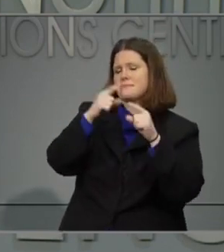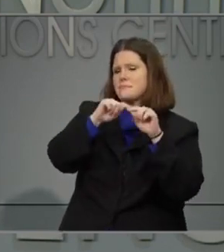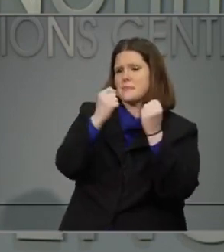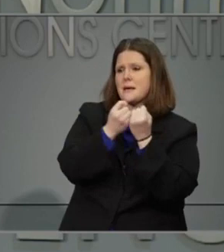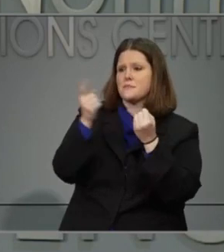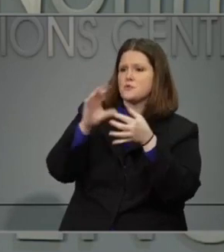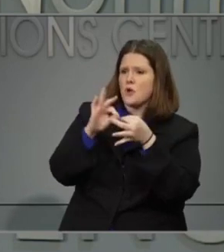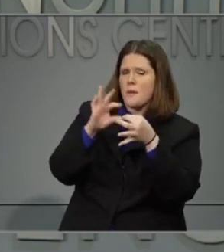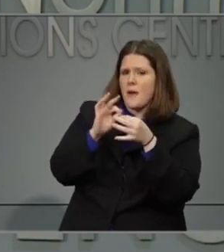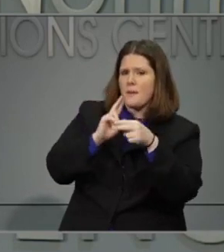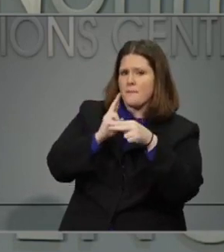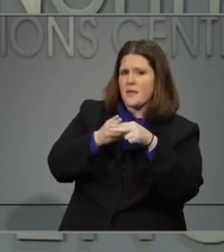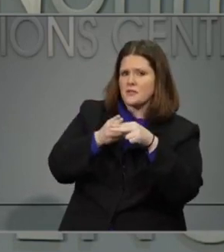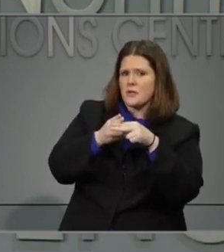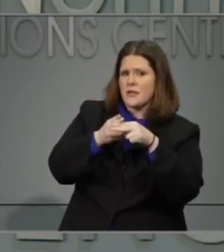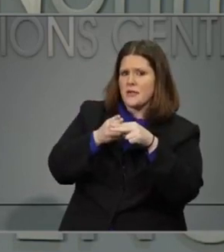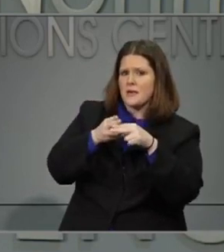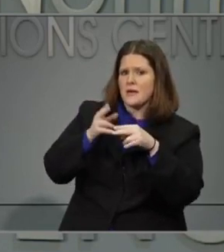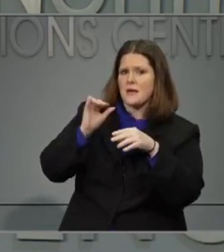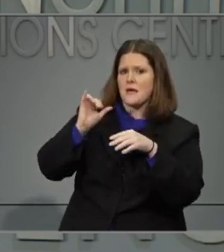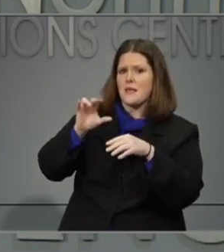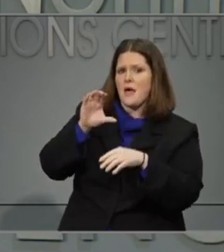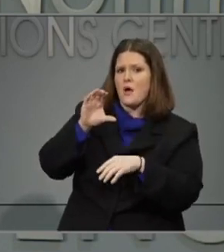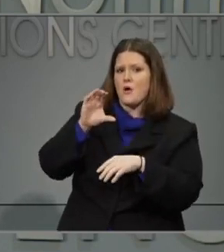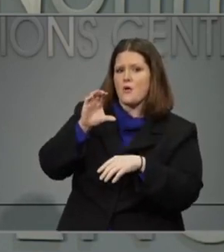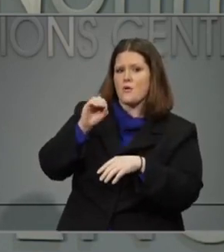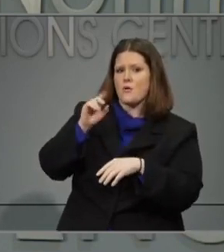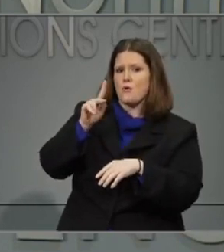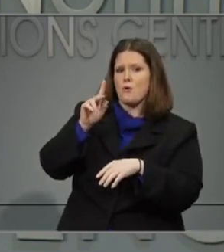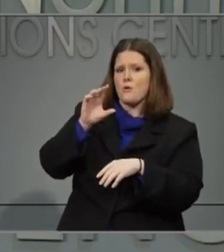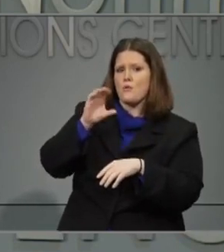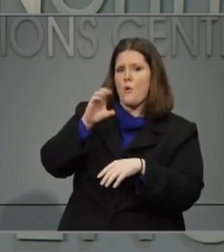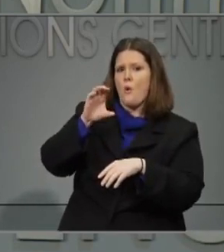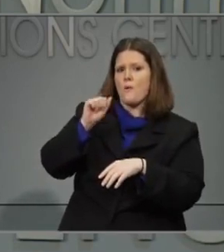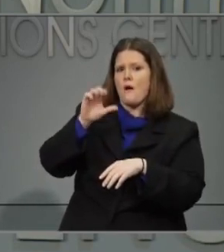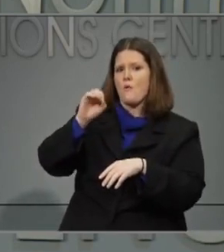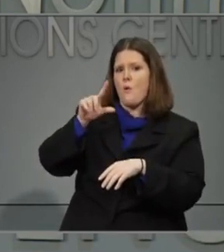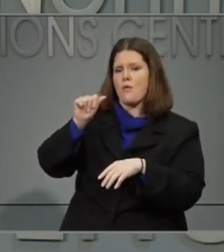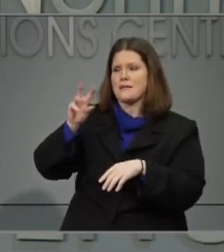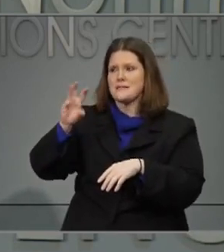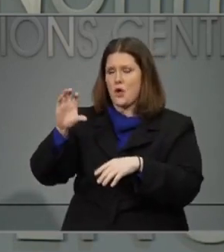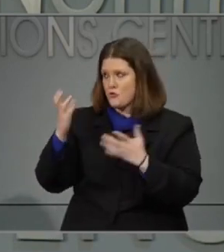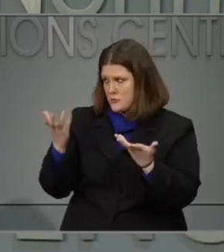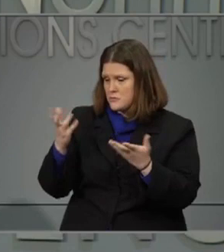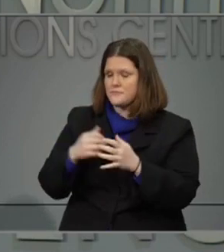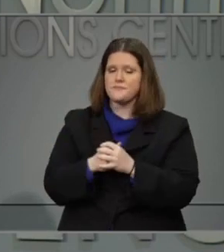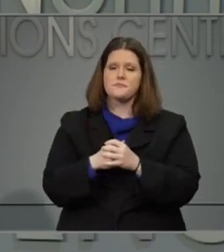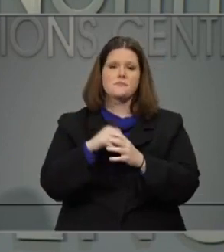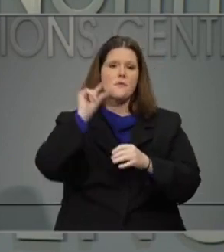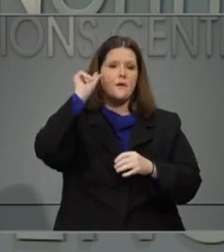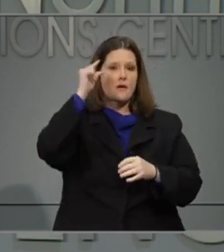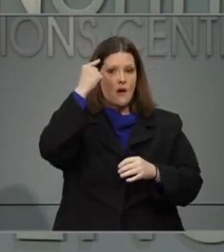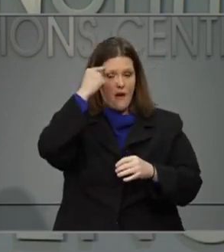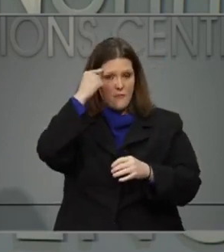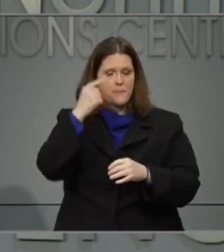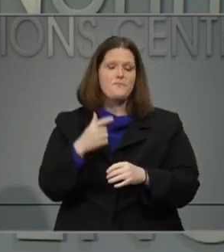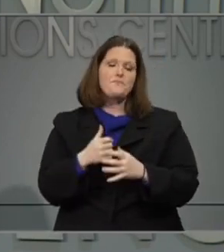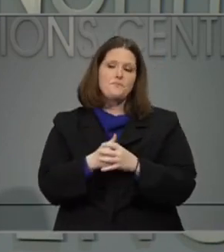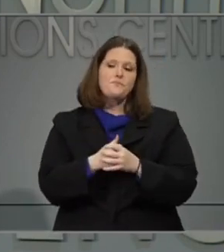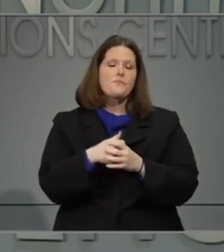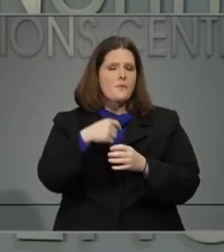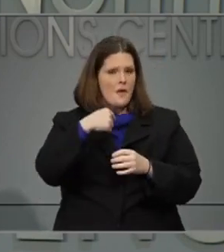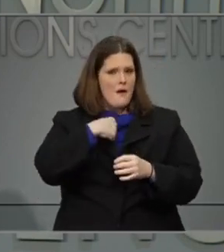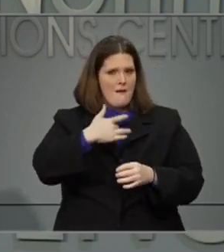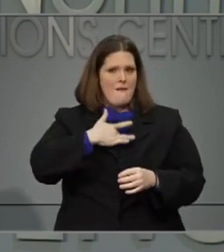-Cola 600? As to the first question, we believe that we're going to reach our goal in the number of tests